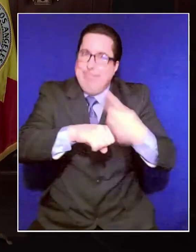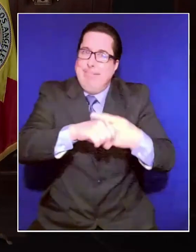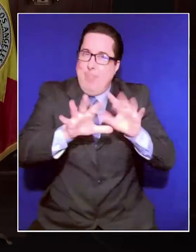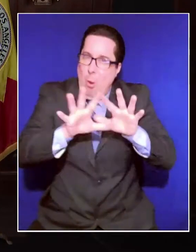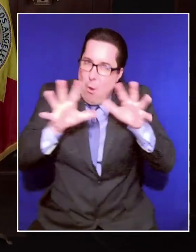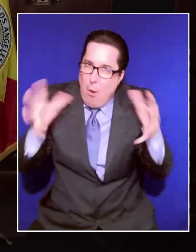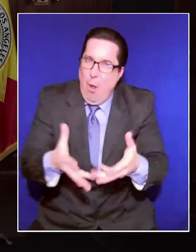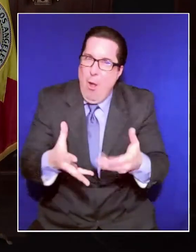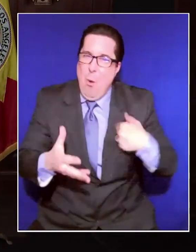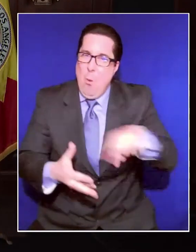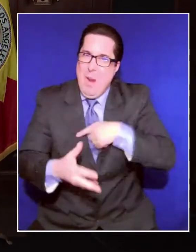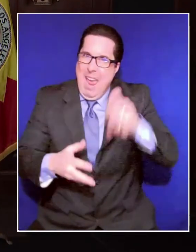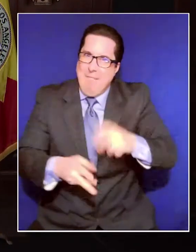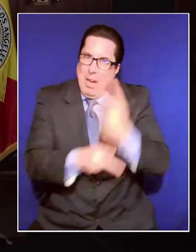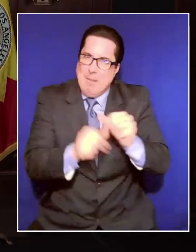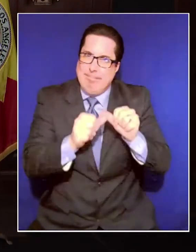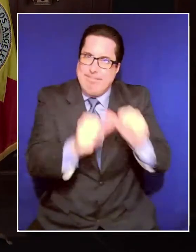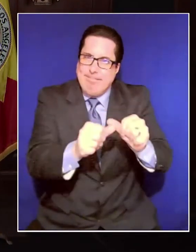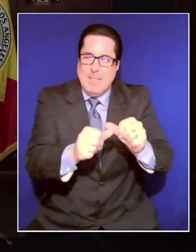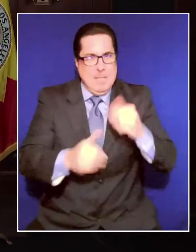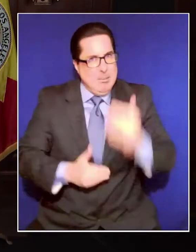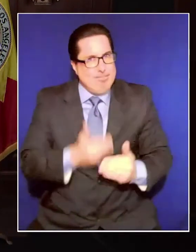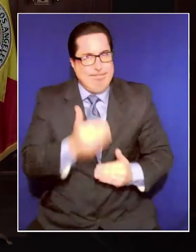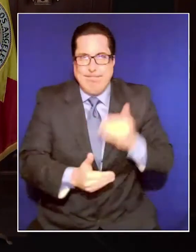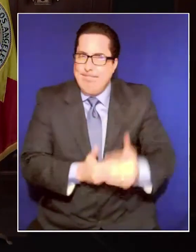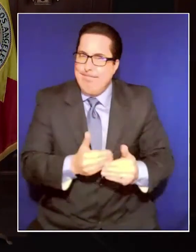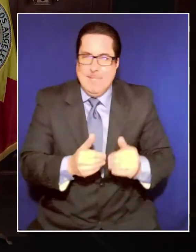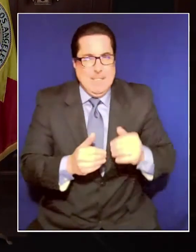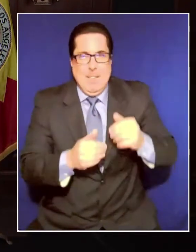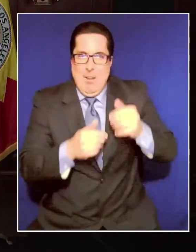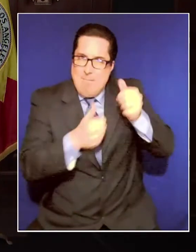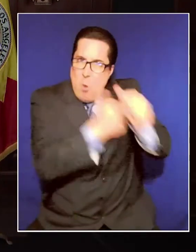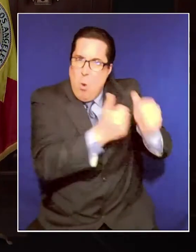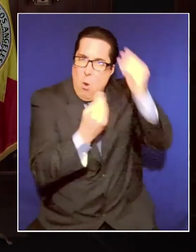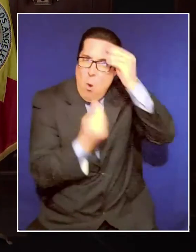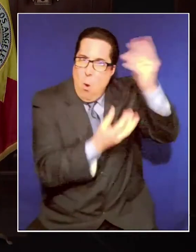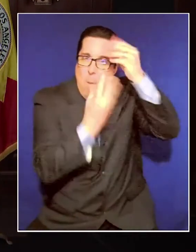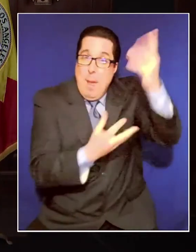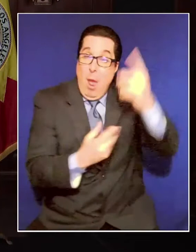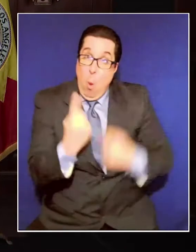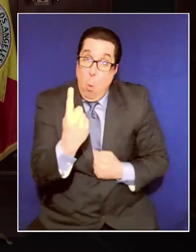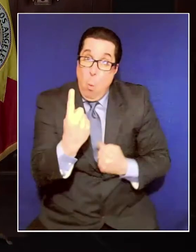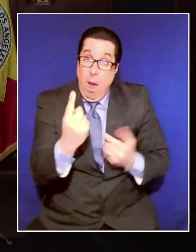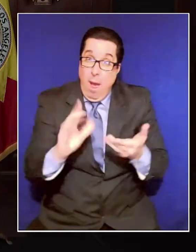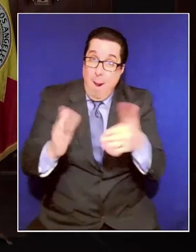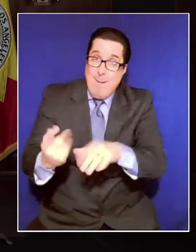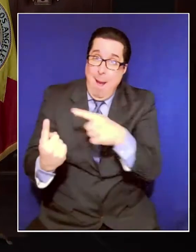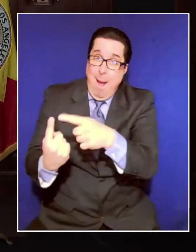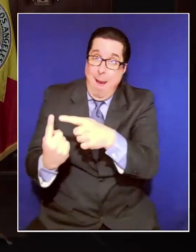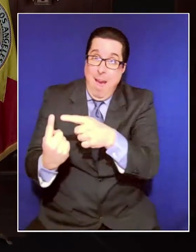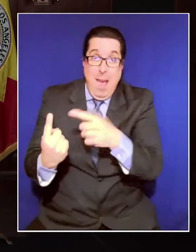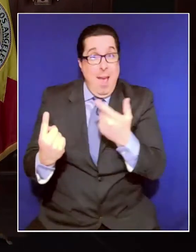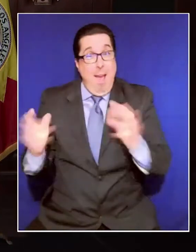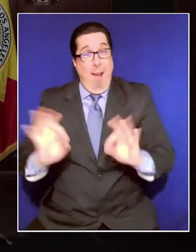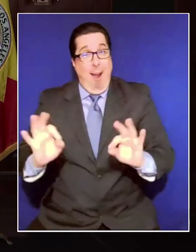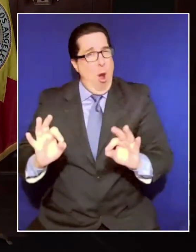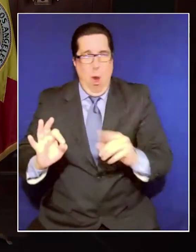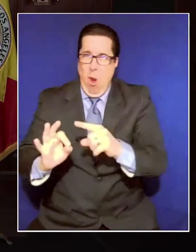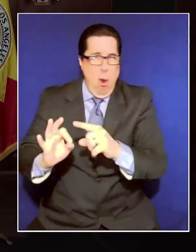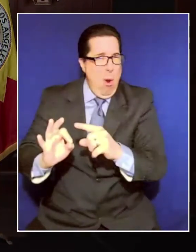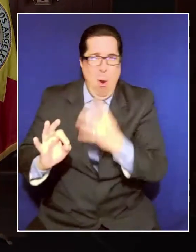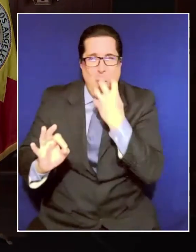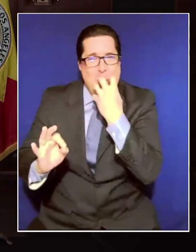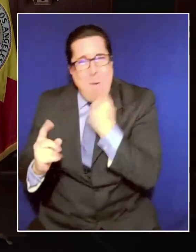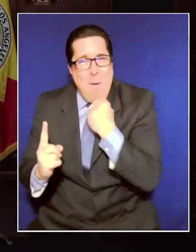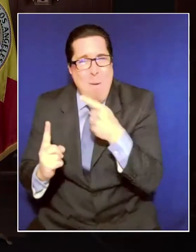Every death is one death too high. We are still losing too many people. I know that from conversations